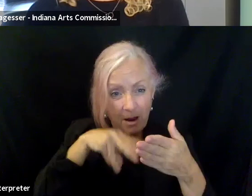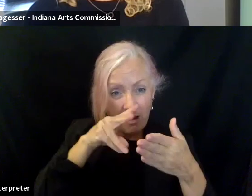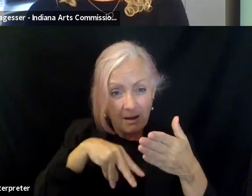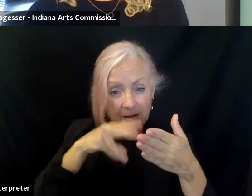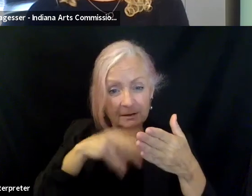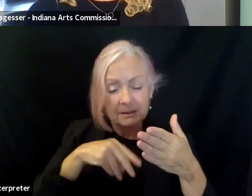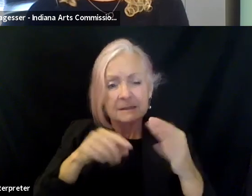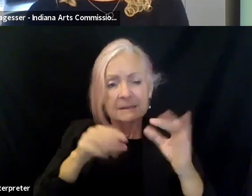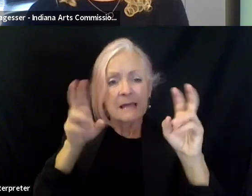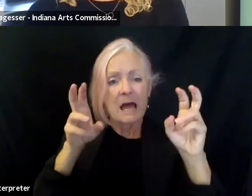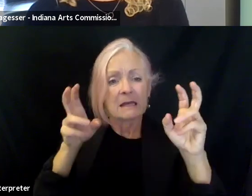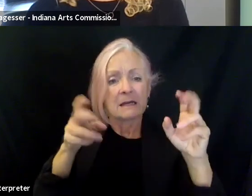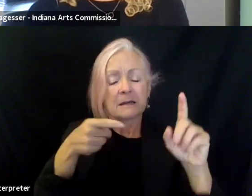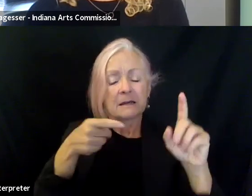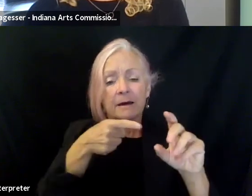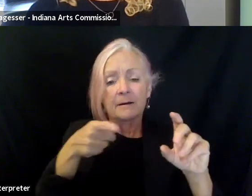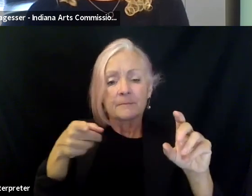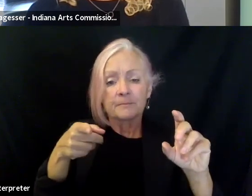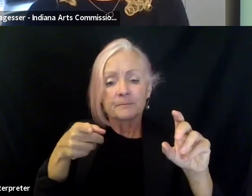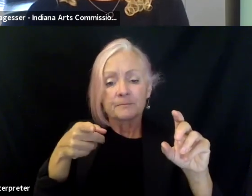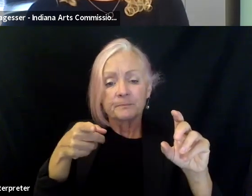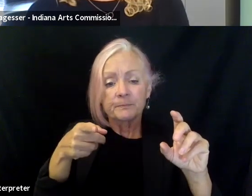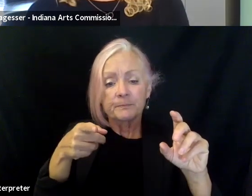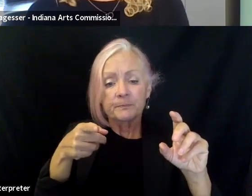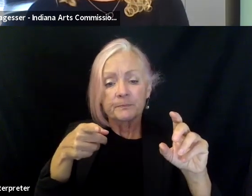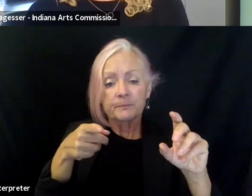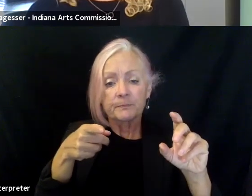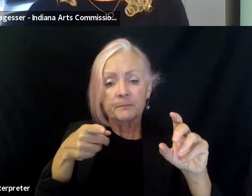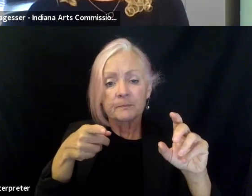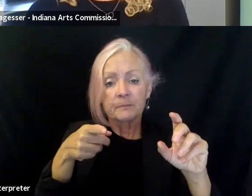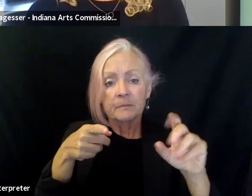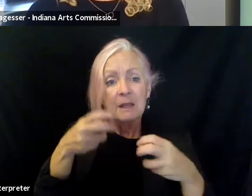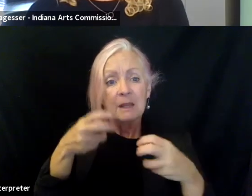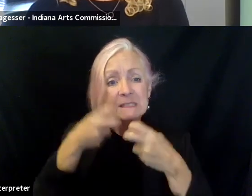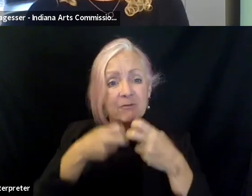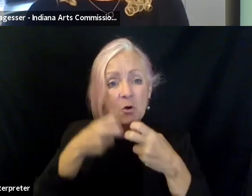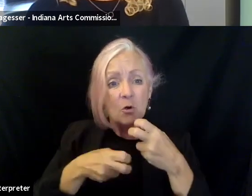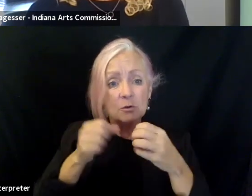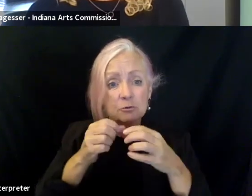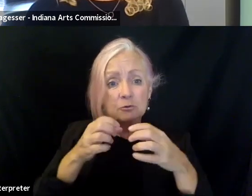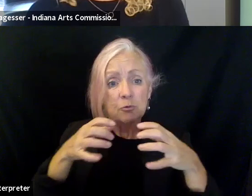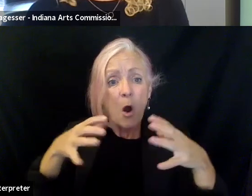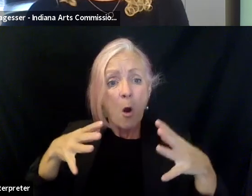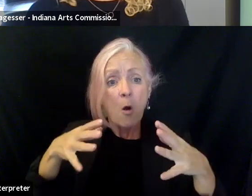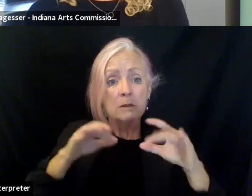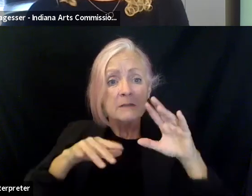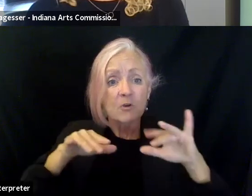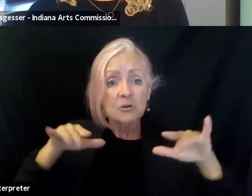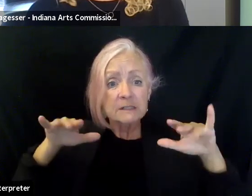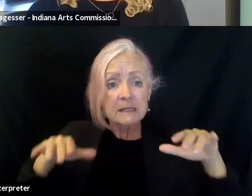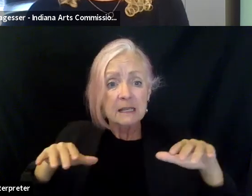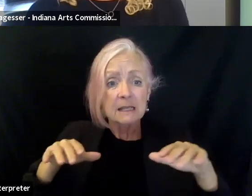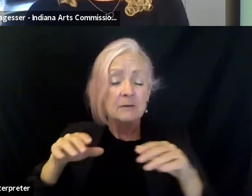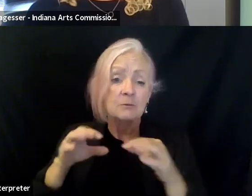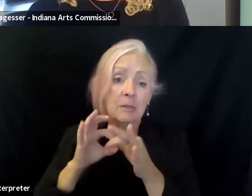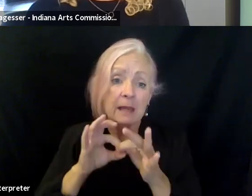and she's, she's talking about, um, it was difficult to grow diversity in the organization related to programs,